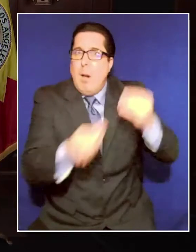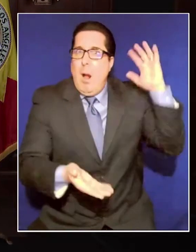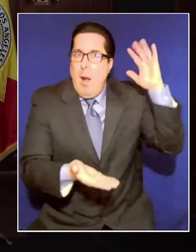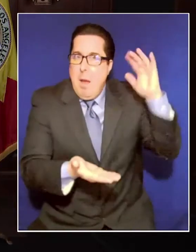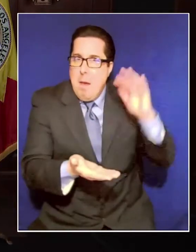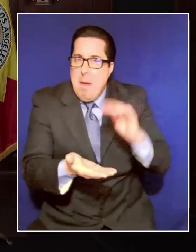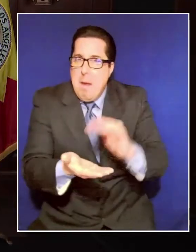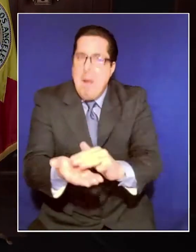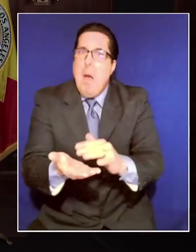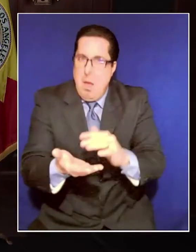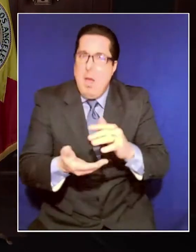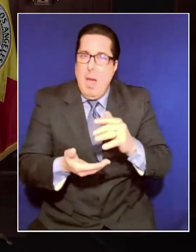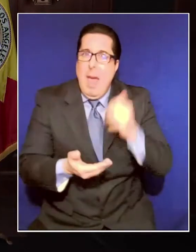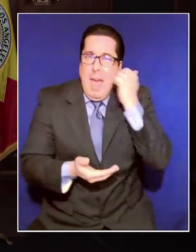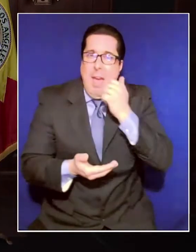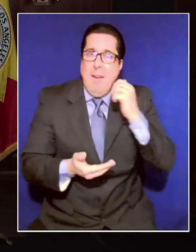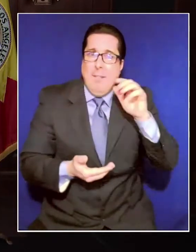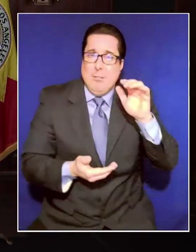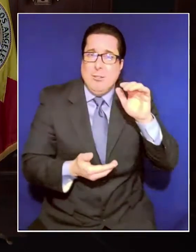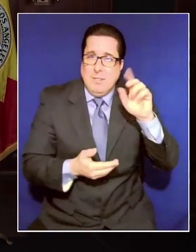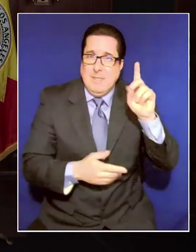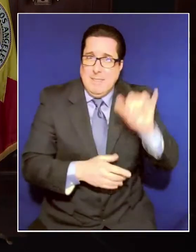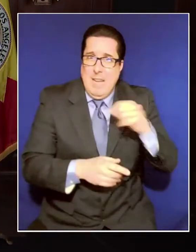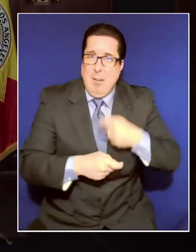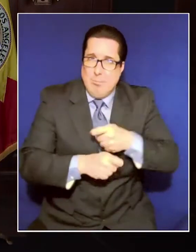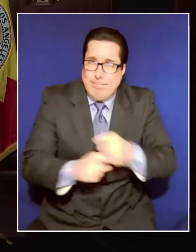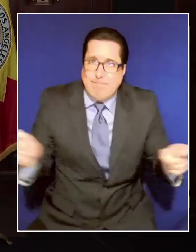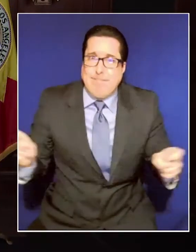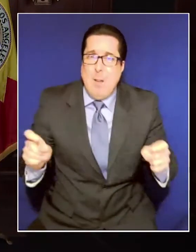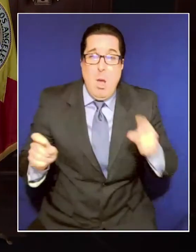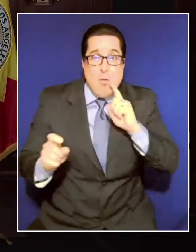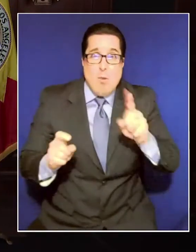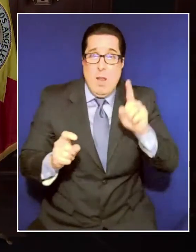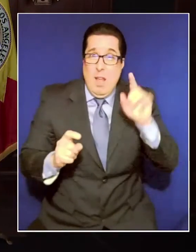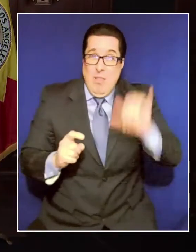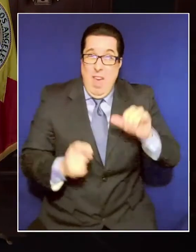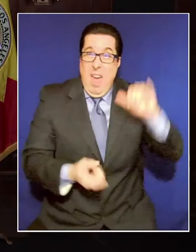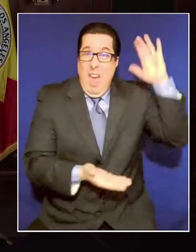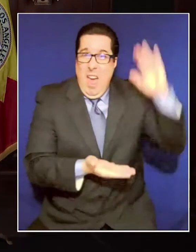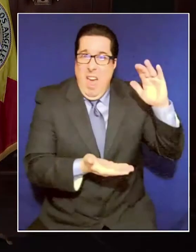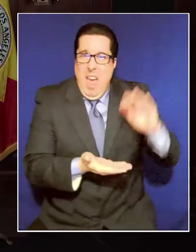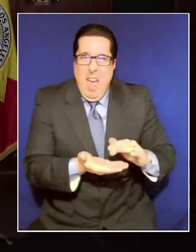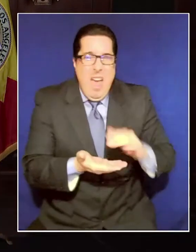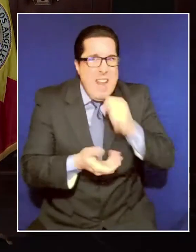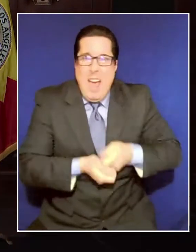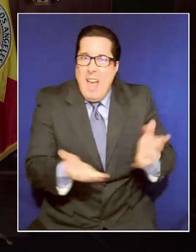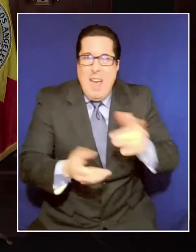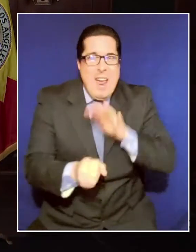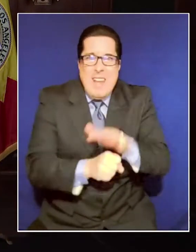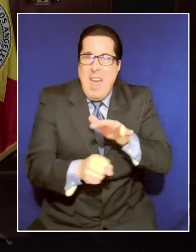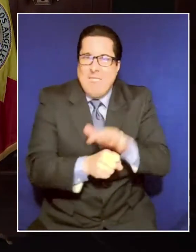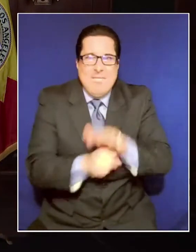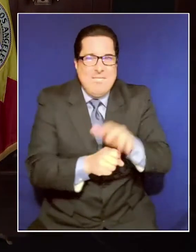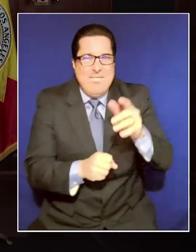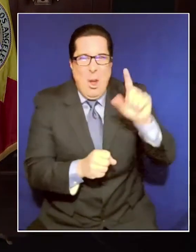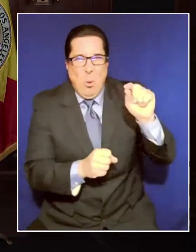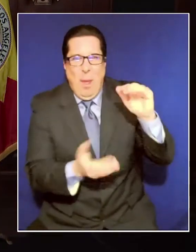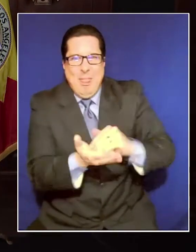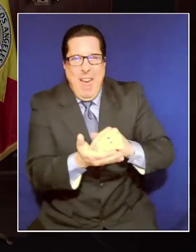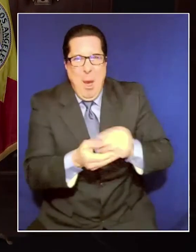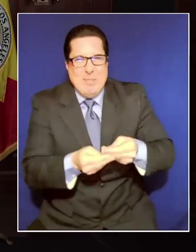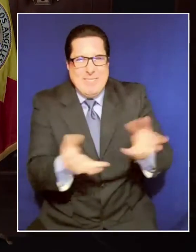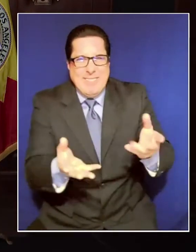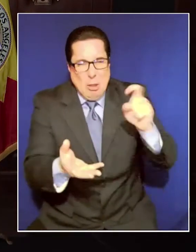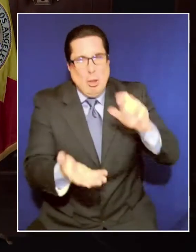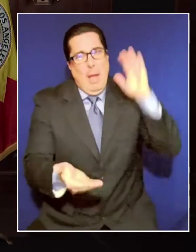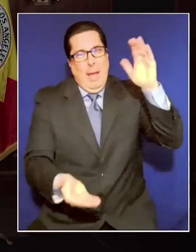received that for an entire week. That is unacceptable. I'm not here to point fingers. I'm here as always